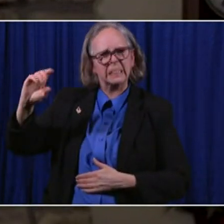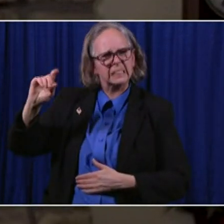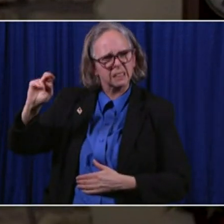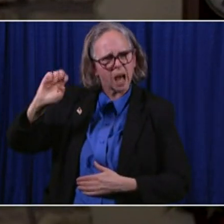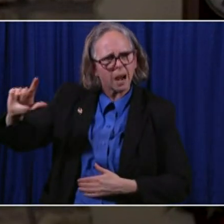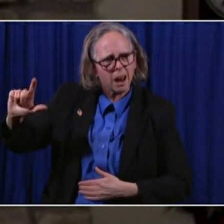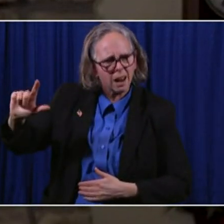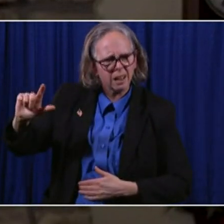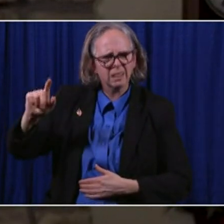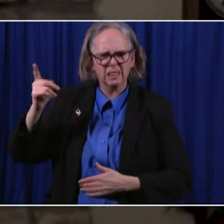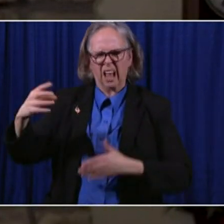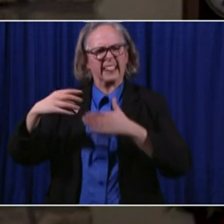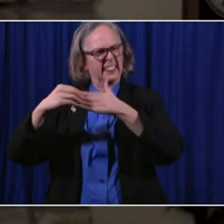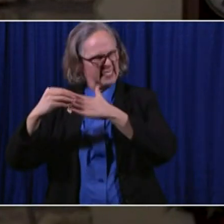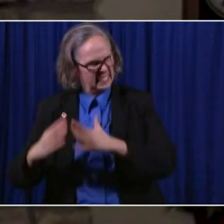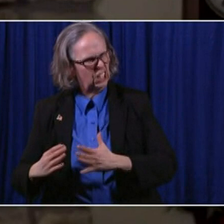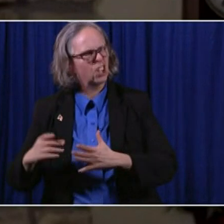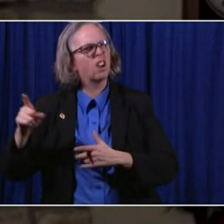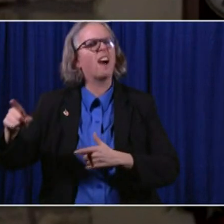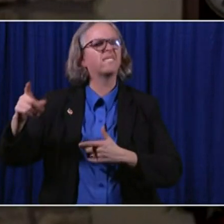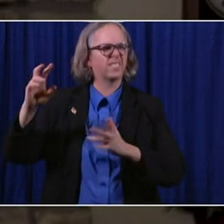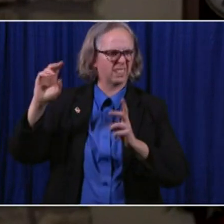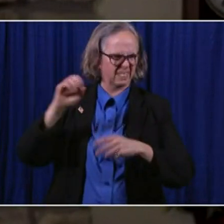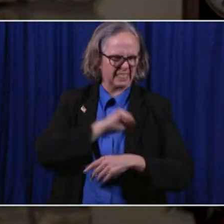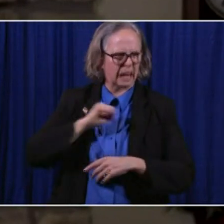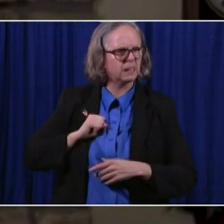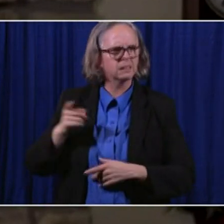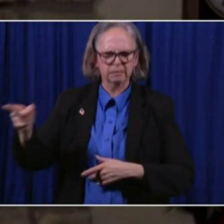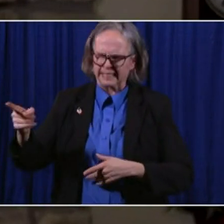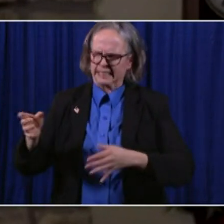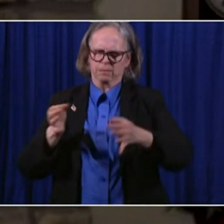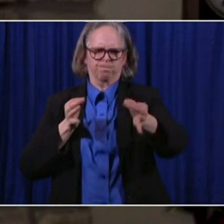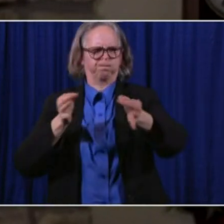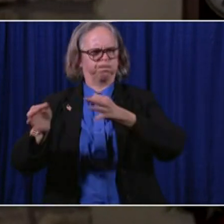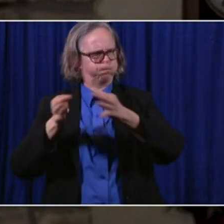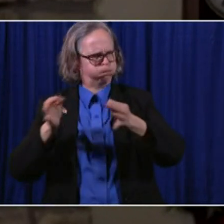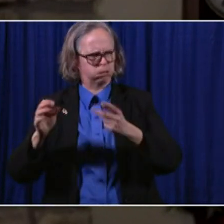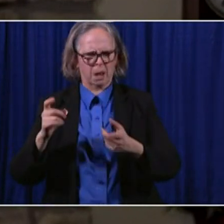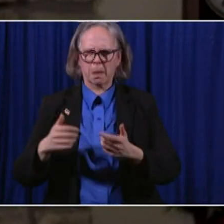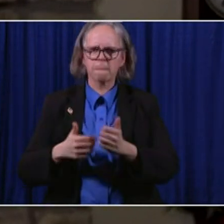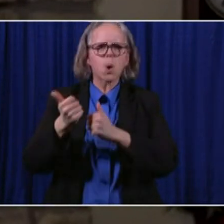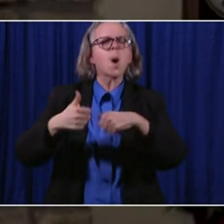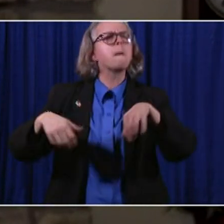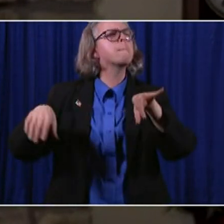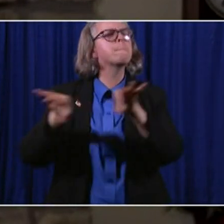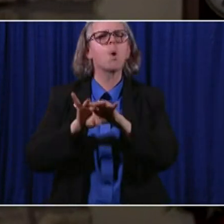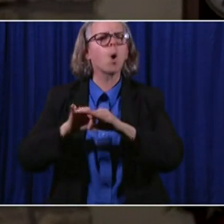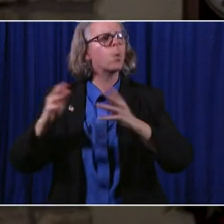What he had described as the most important vote of his career.